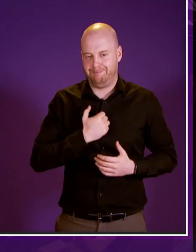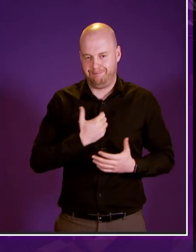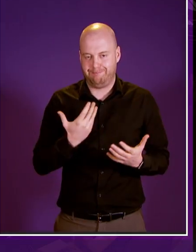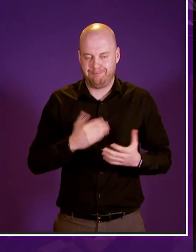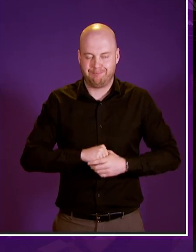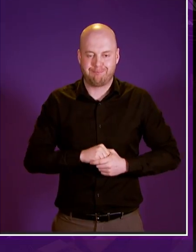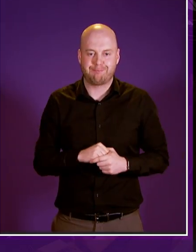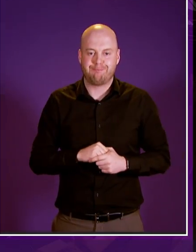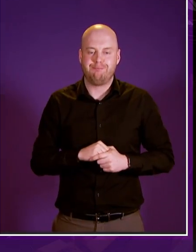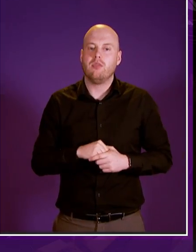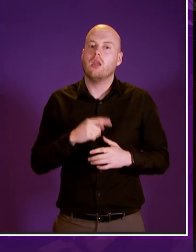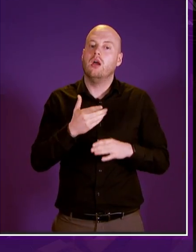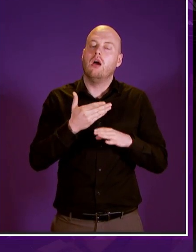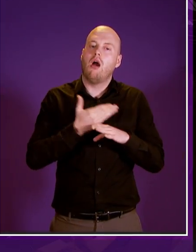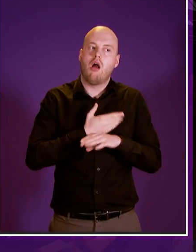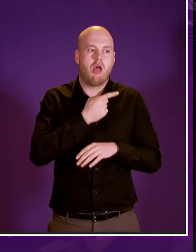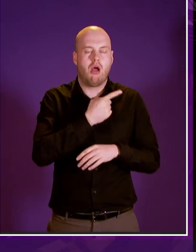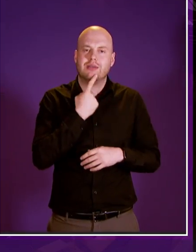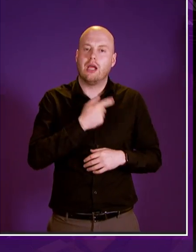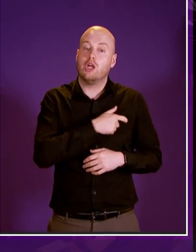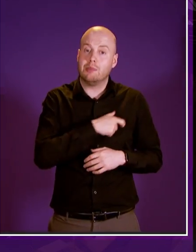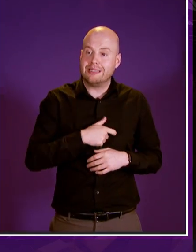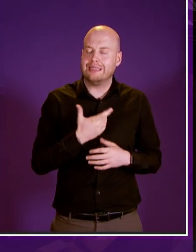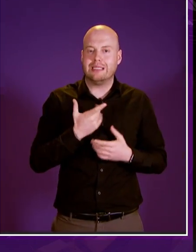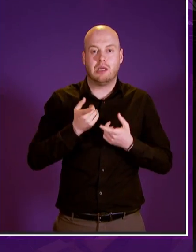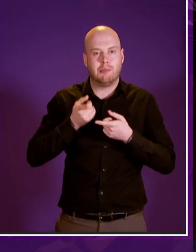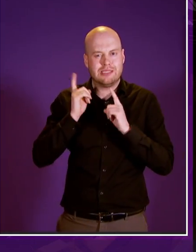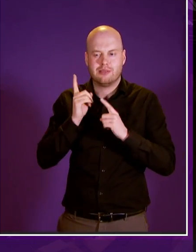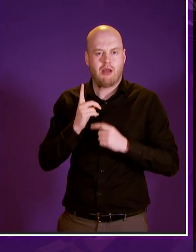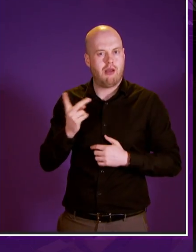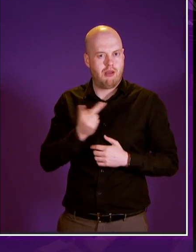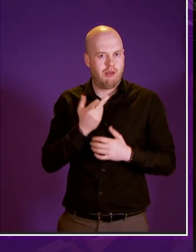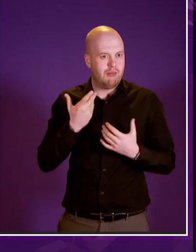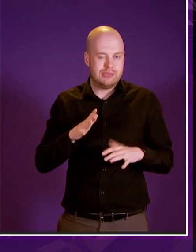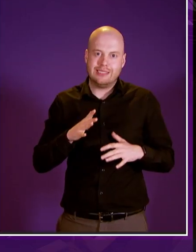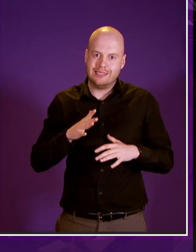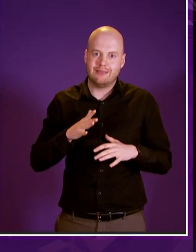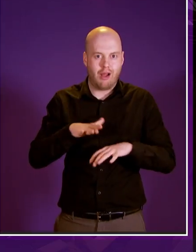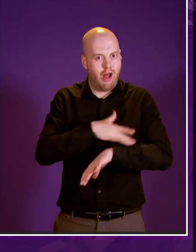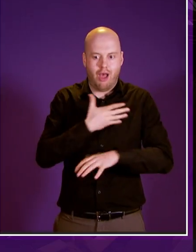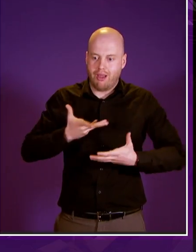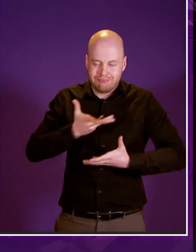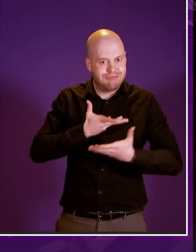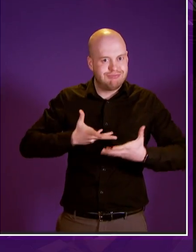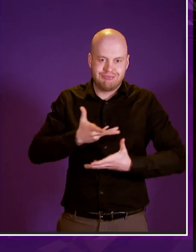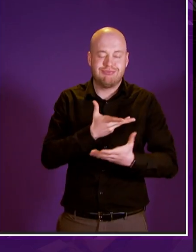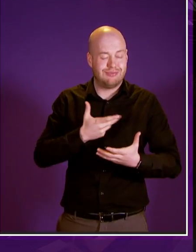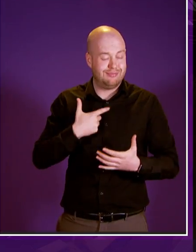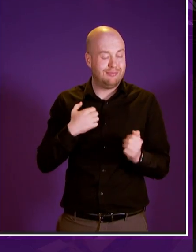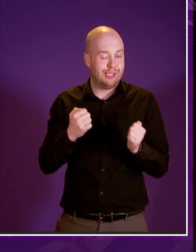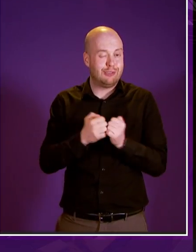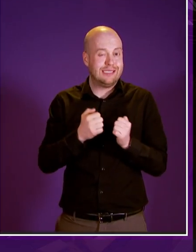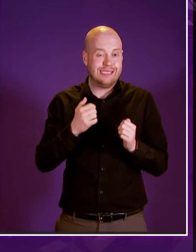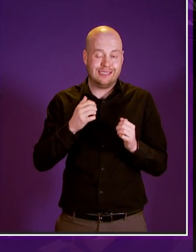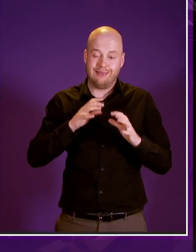mr balfour said that the committee and the minister had been on a journey in one particular area i would say the whole thing has been a journey for